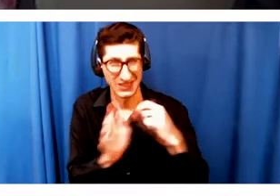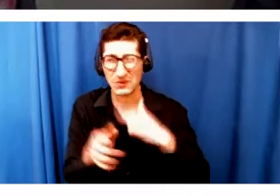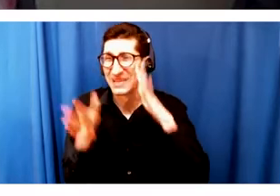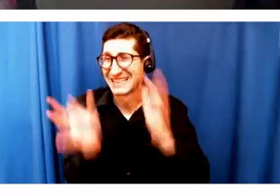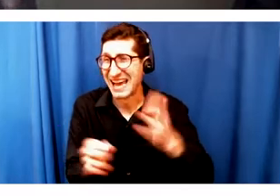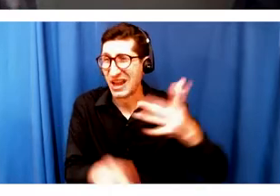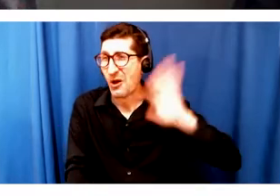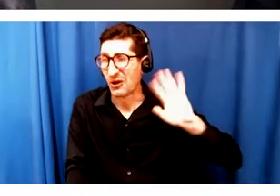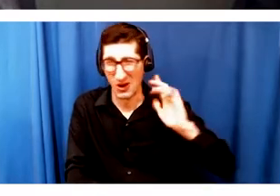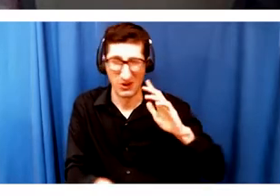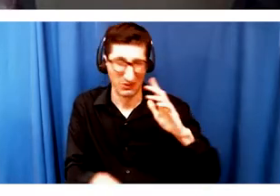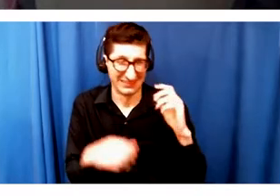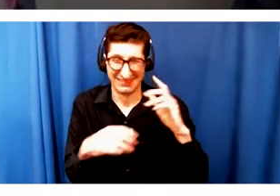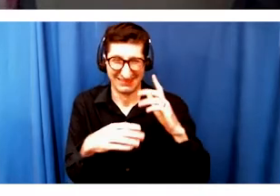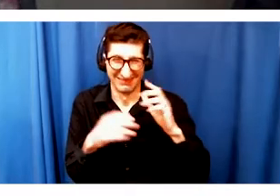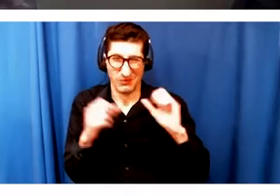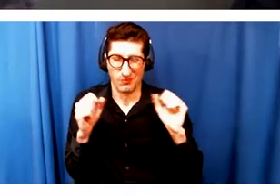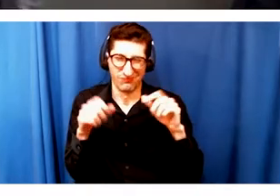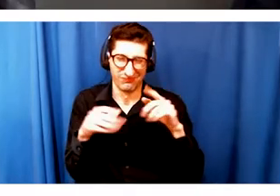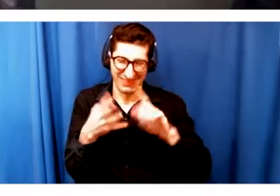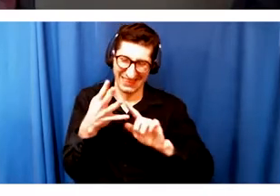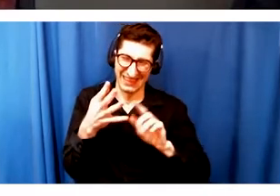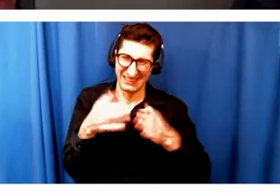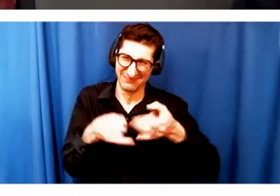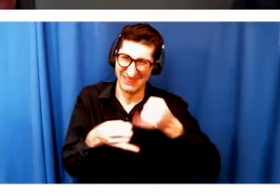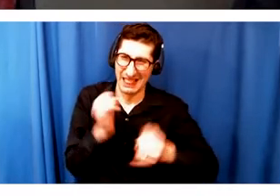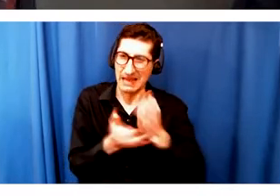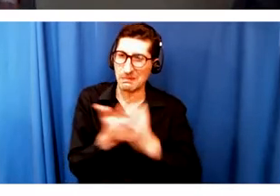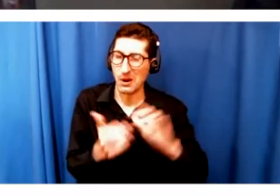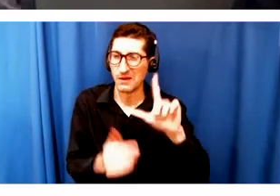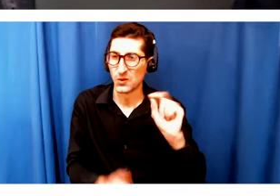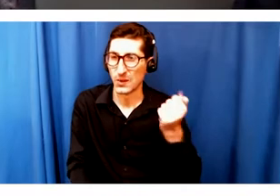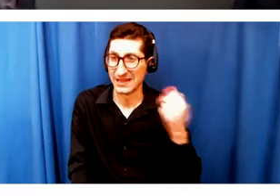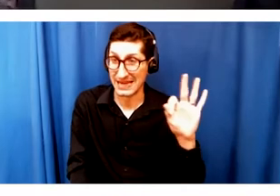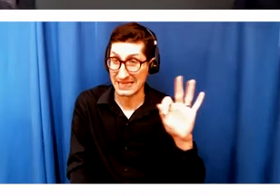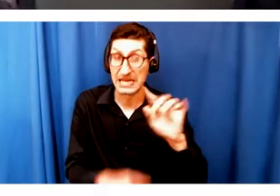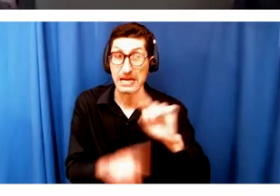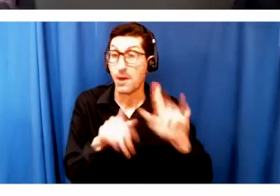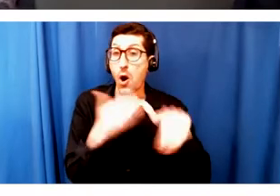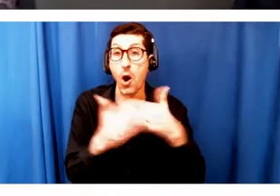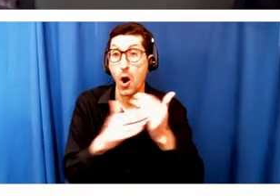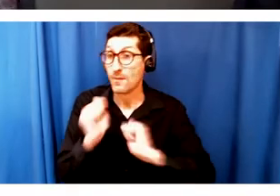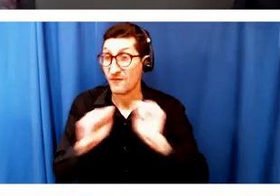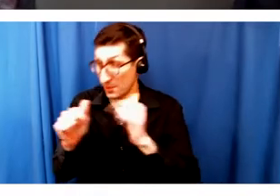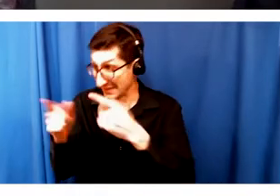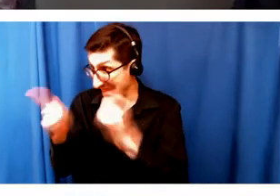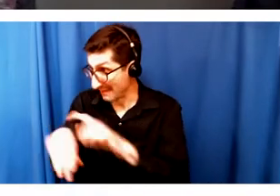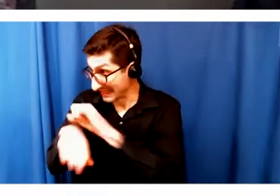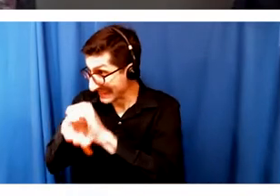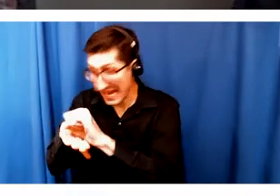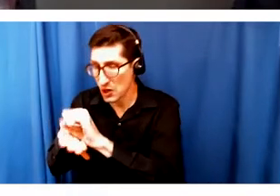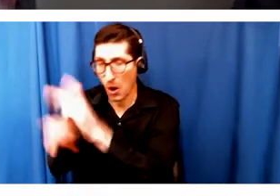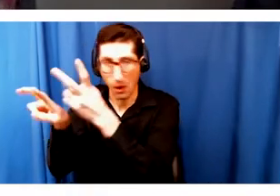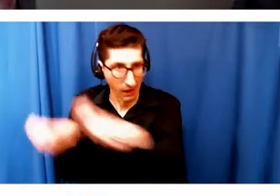2019. And we've moved all four of those performances online, including, we weren't able to, we're not able to produce